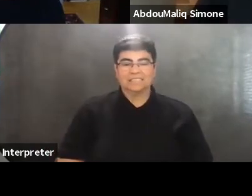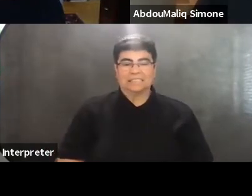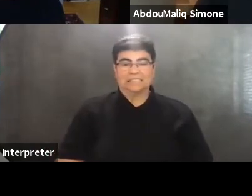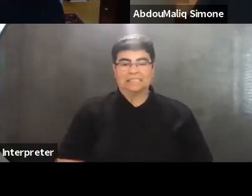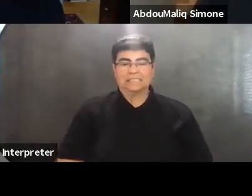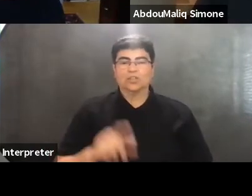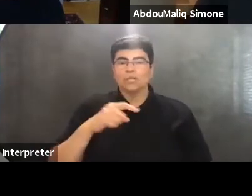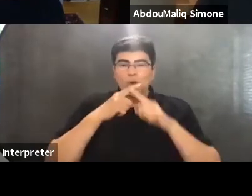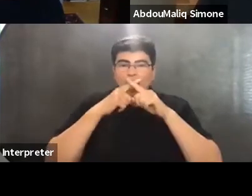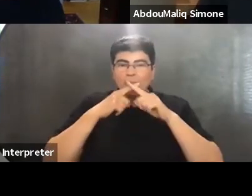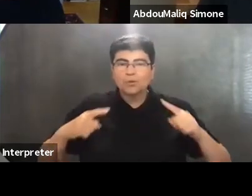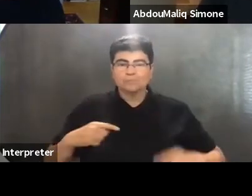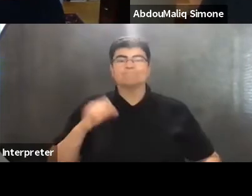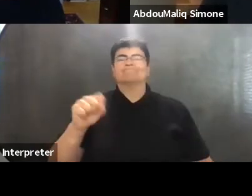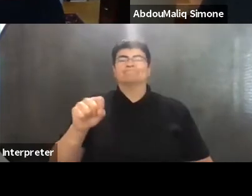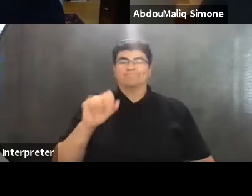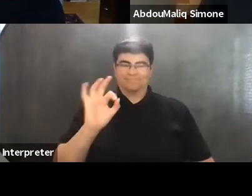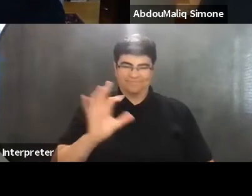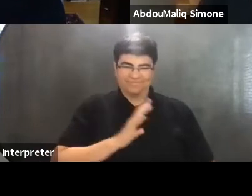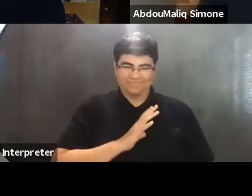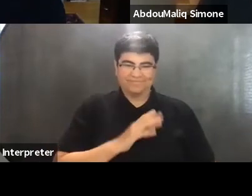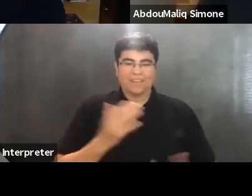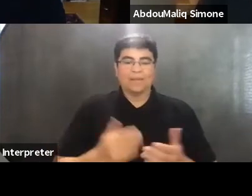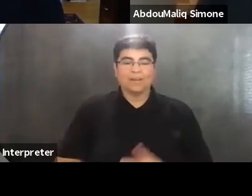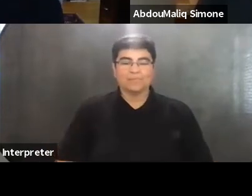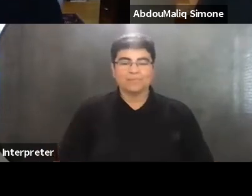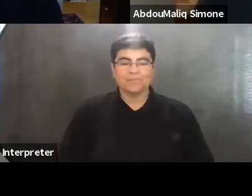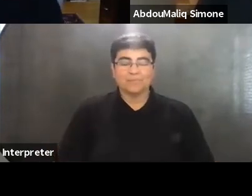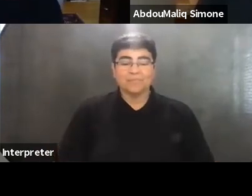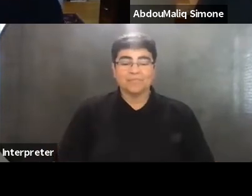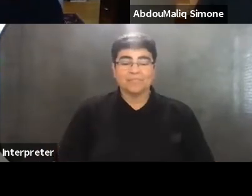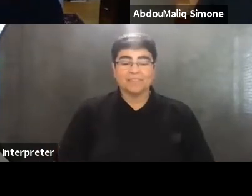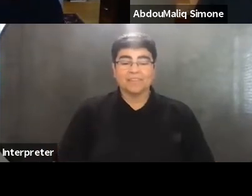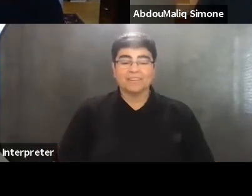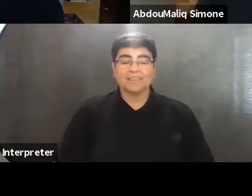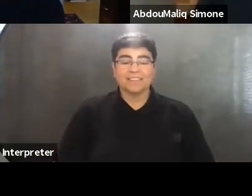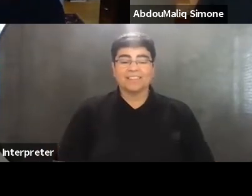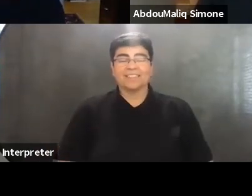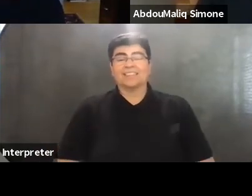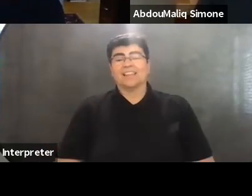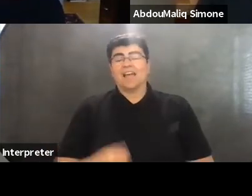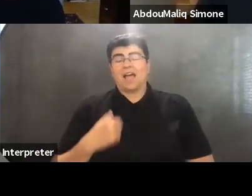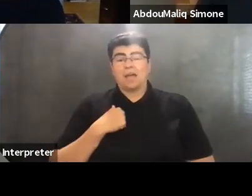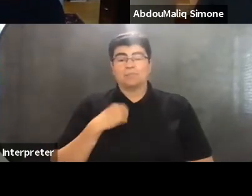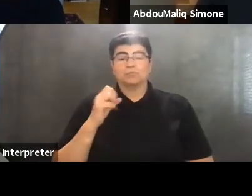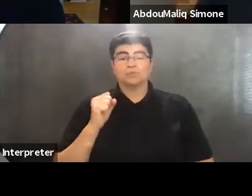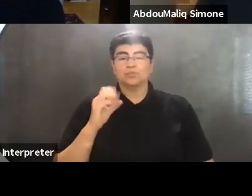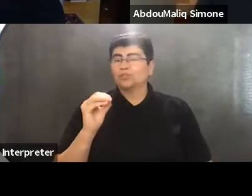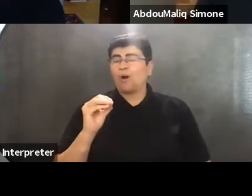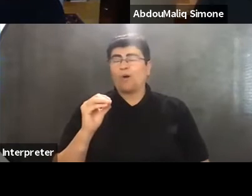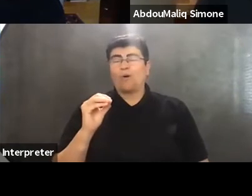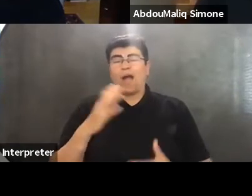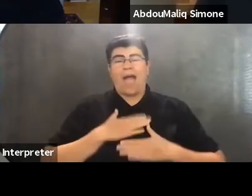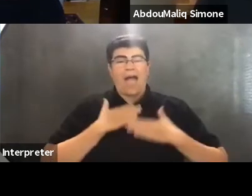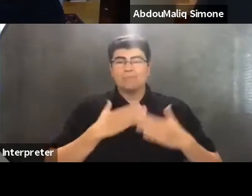You need to unmute. Yeah, I'm here. Yes, I'm, I'm, I'm so happy just